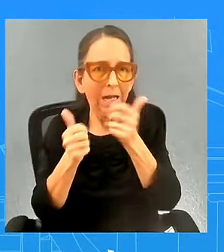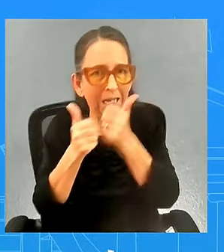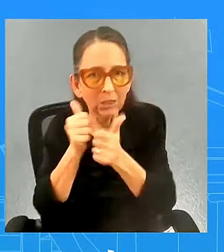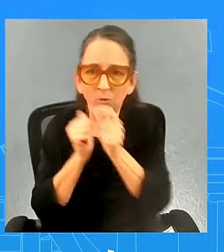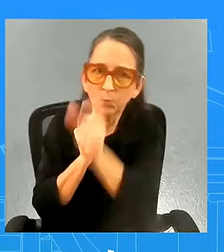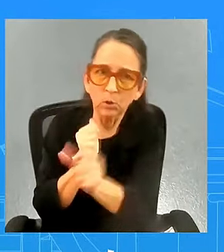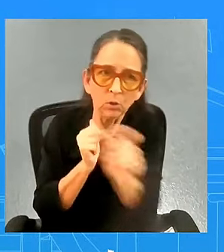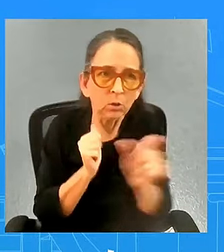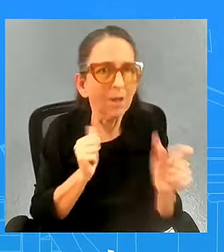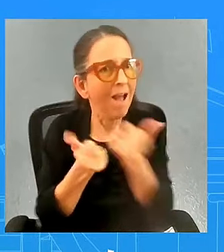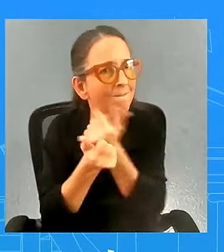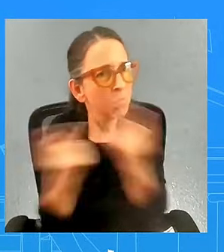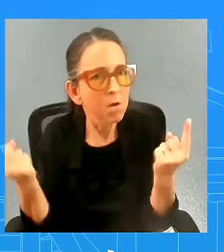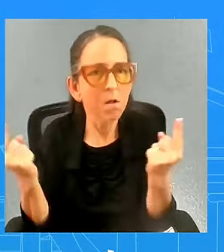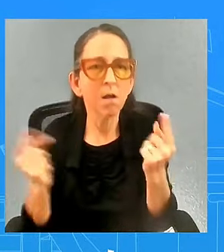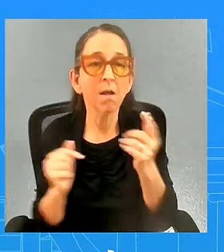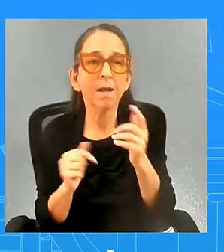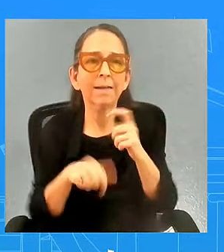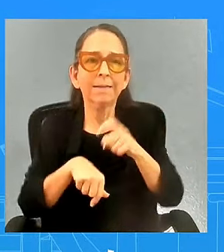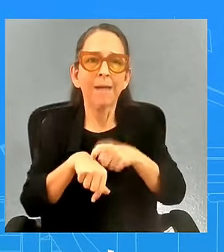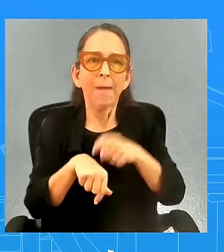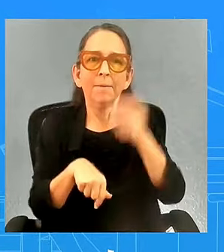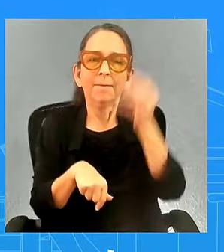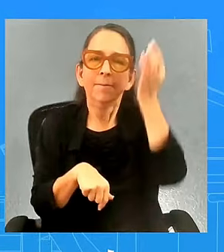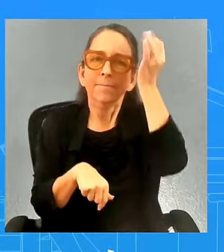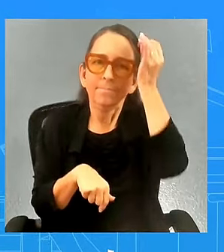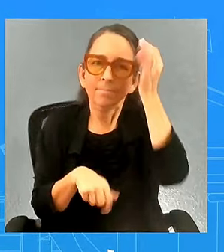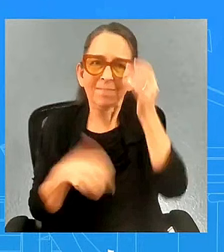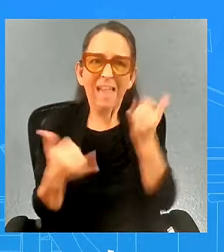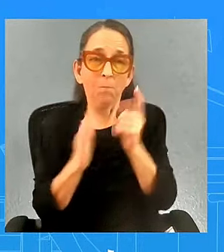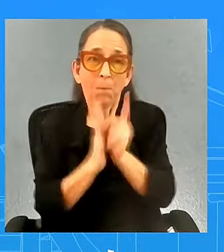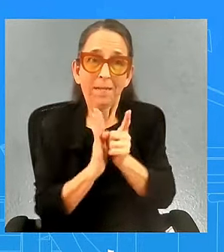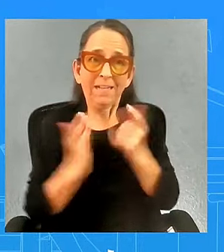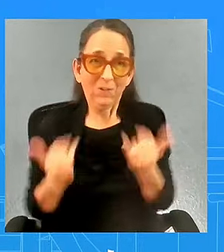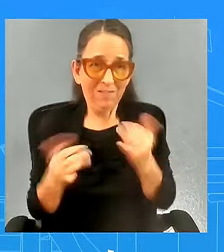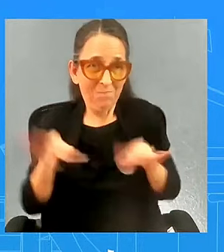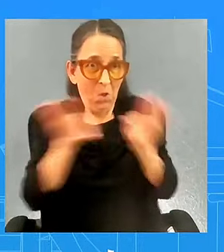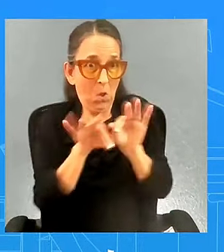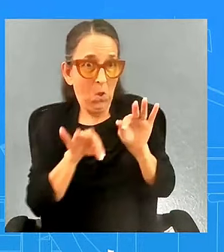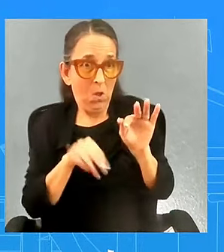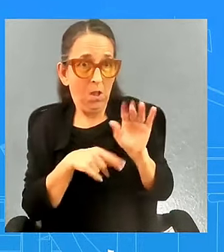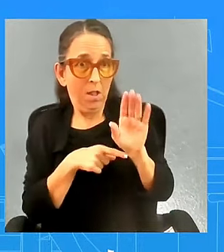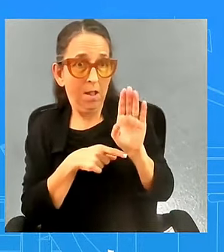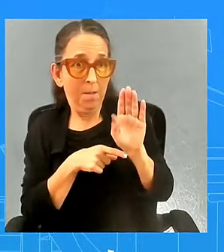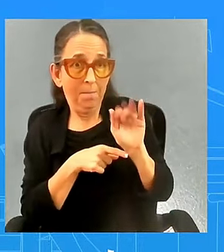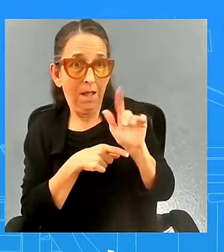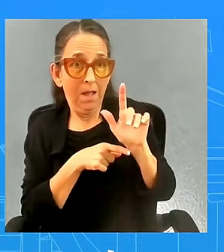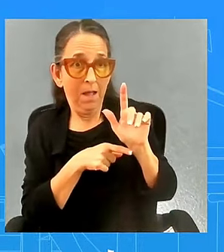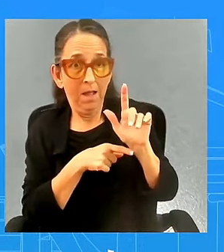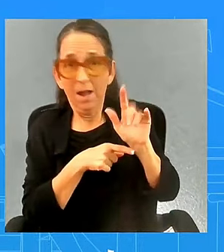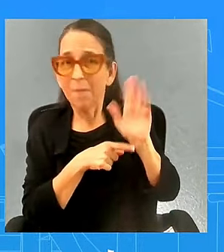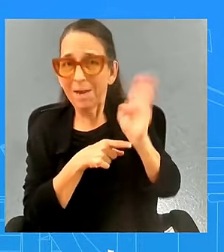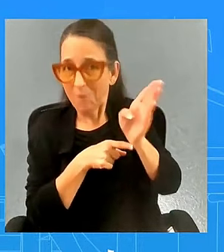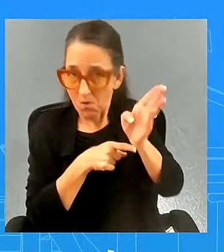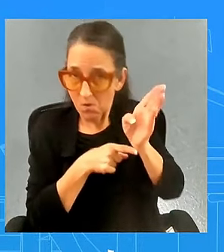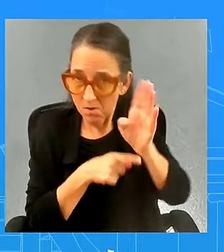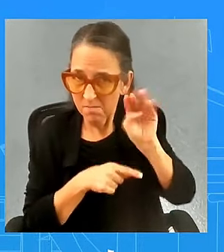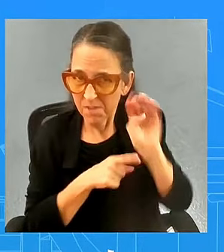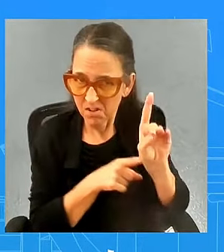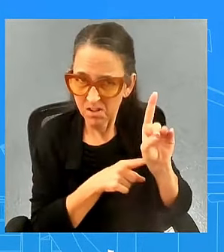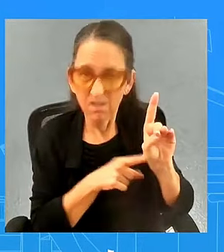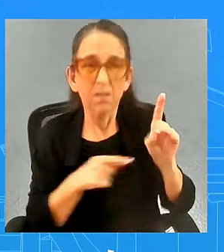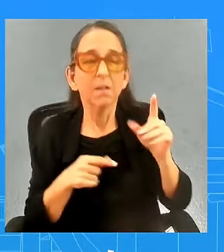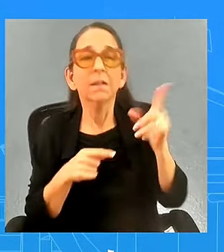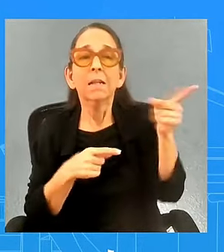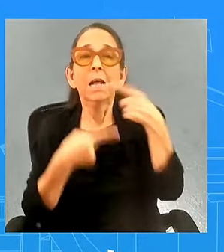second because i think this is really important yesterday we went to baltimore maryland he announced a three billion dollar project in